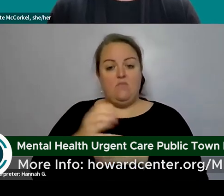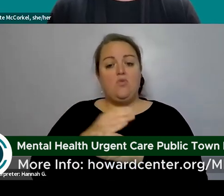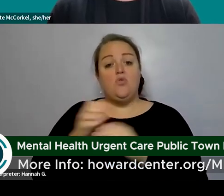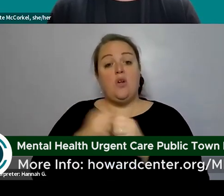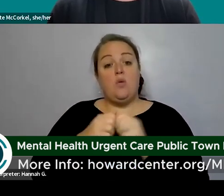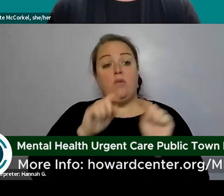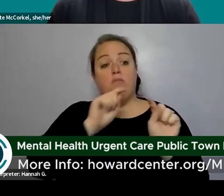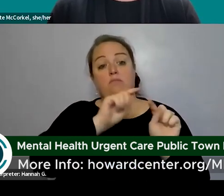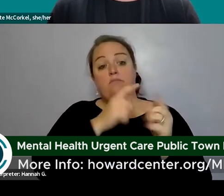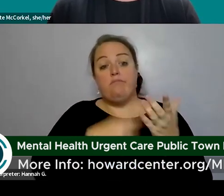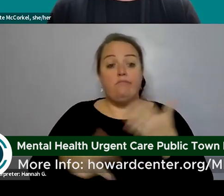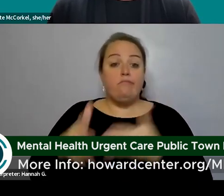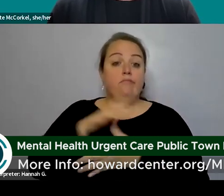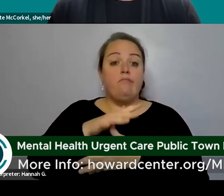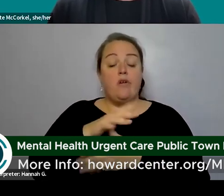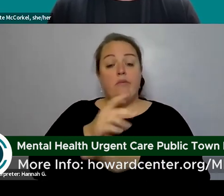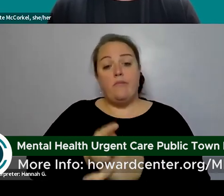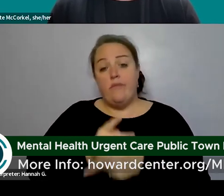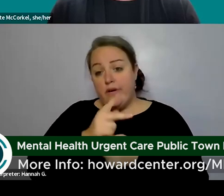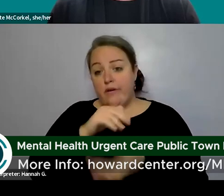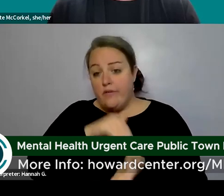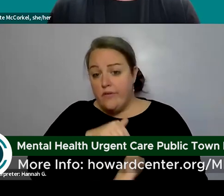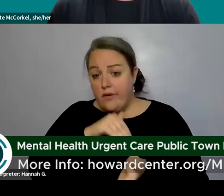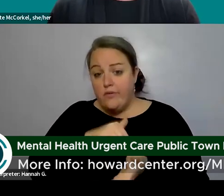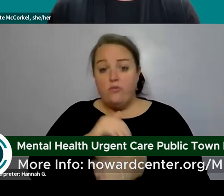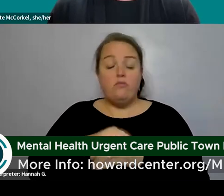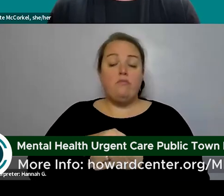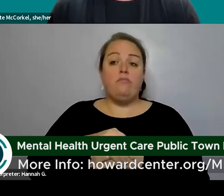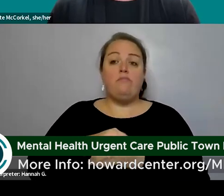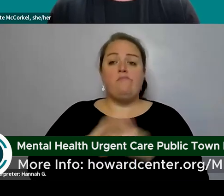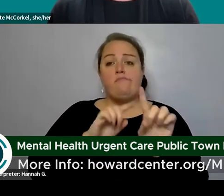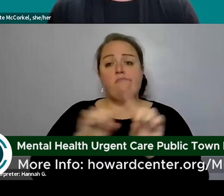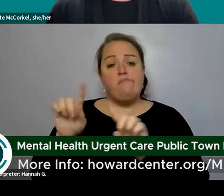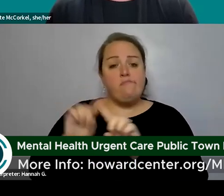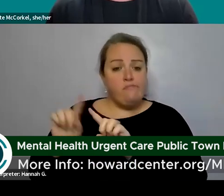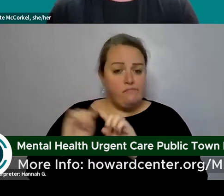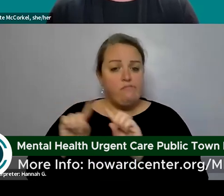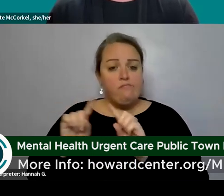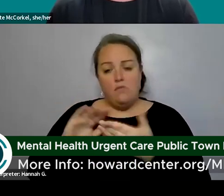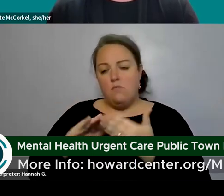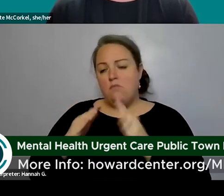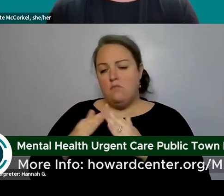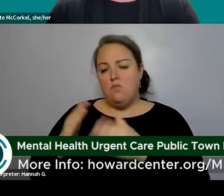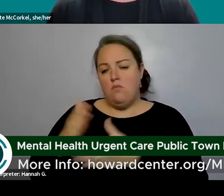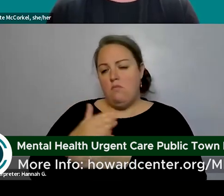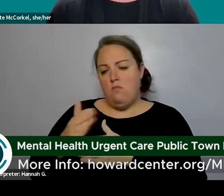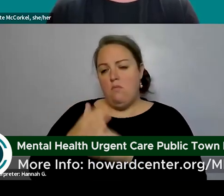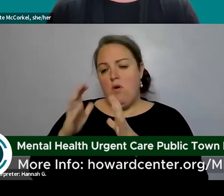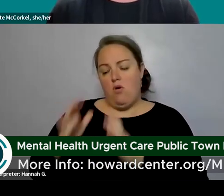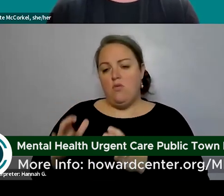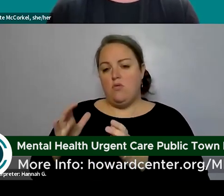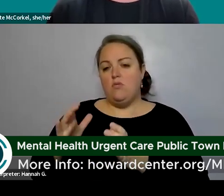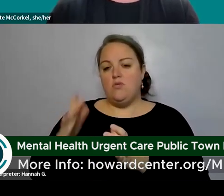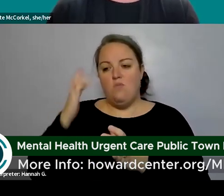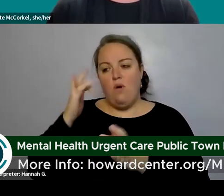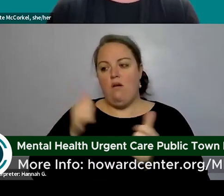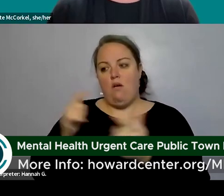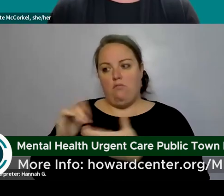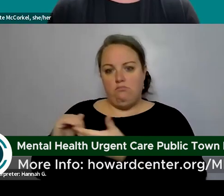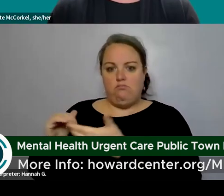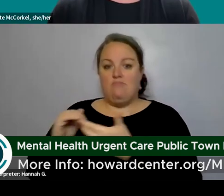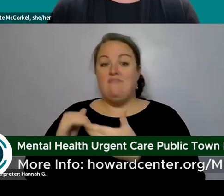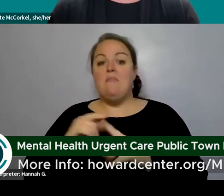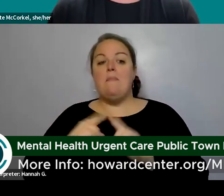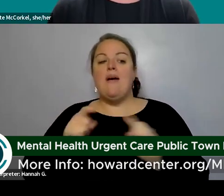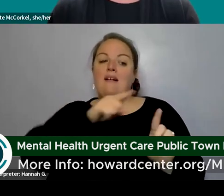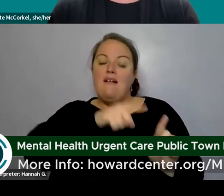a primary care doctor and the different um the different community partners as part of this collaboration if the guest